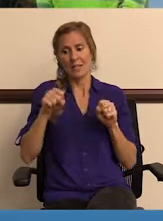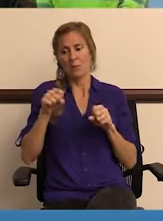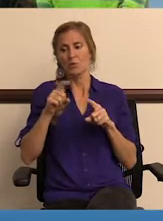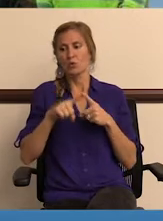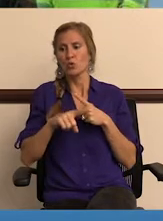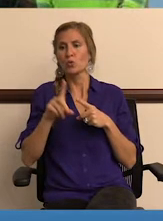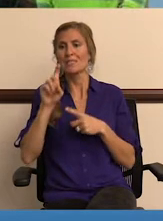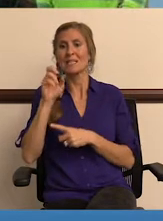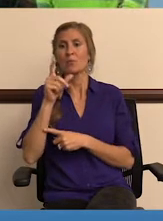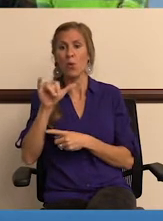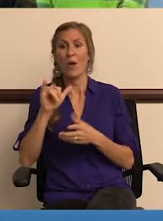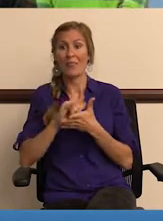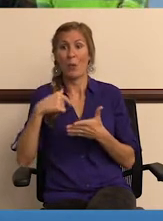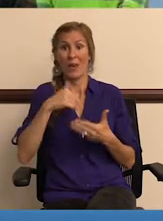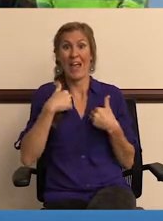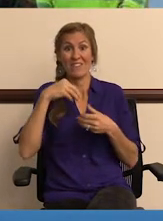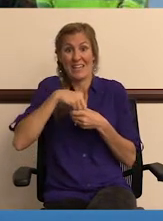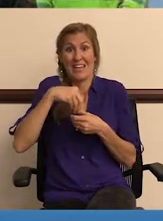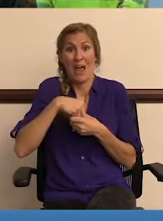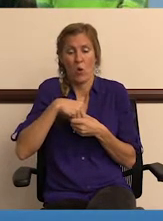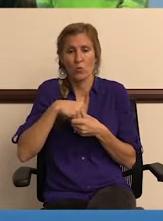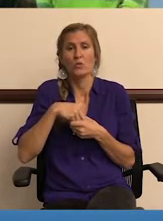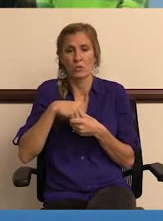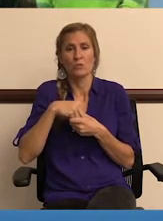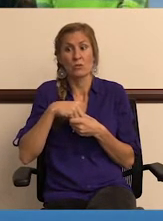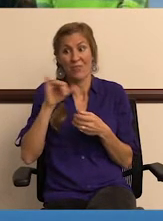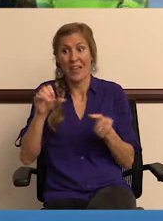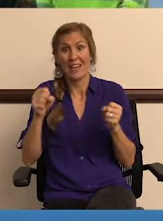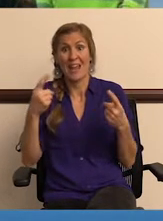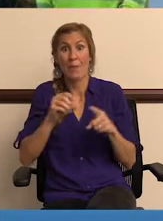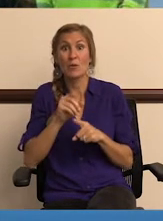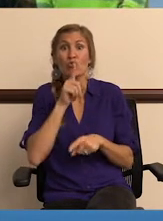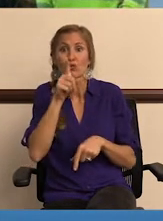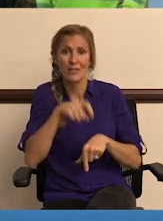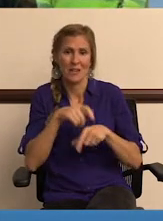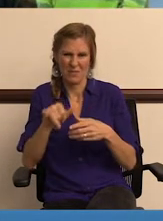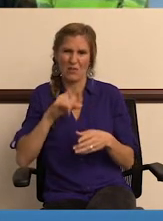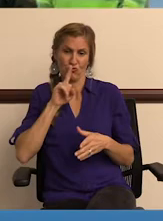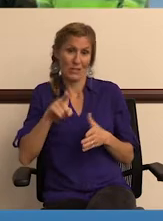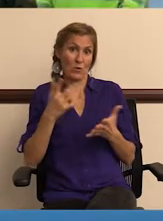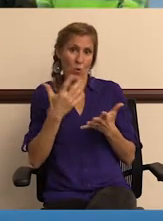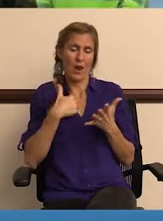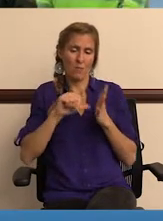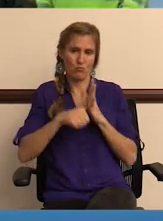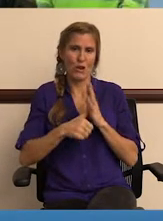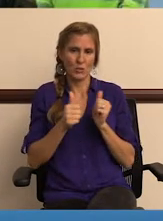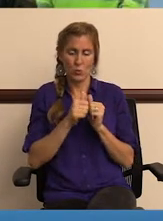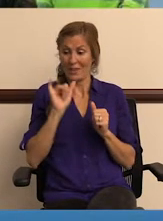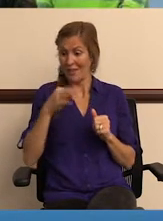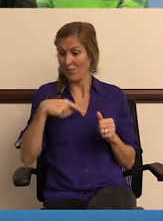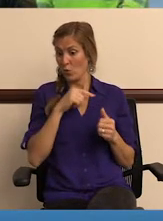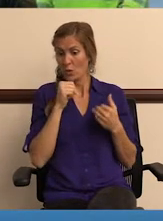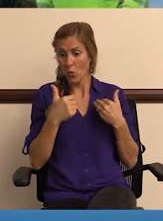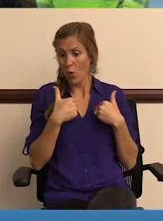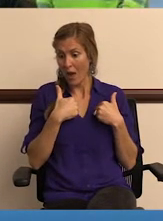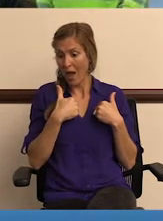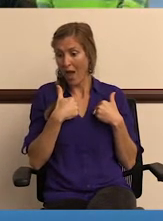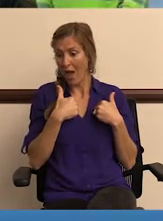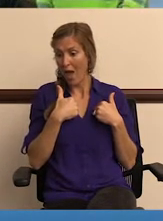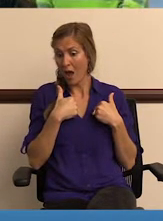are, again, capabilities we're deploying that we have in-house. Yes, and those changes can happen in real time. That's something that I've been impressed with. If we